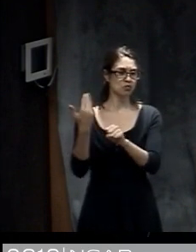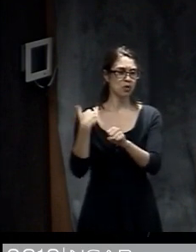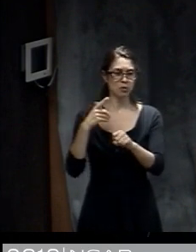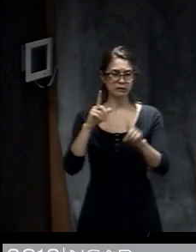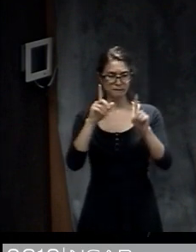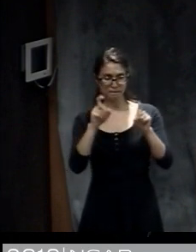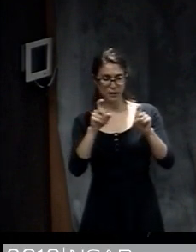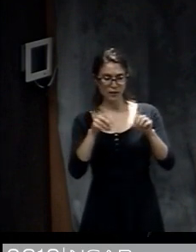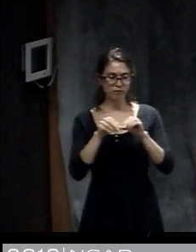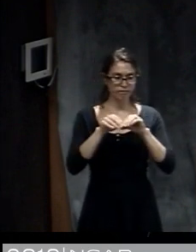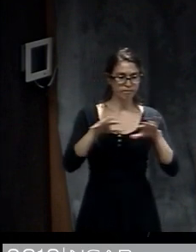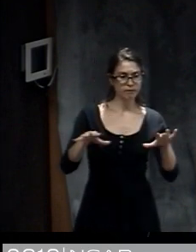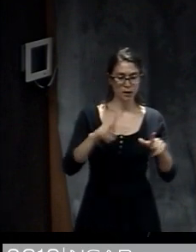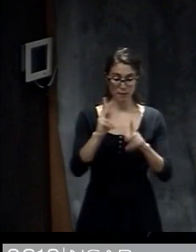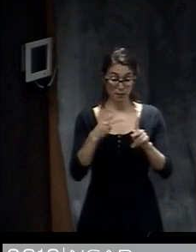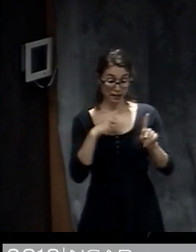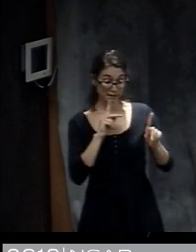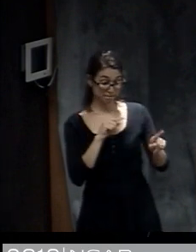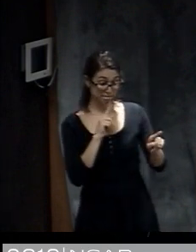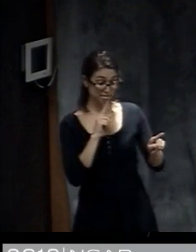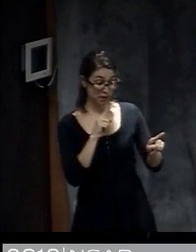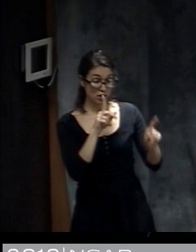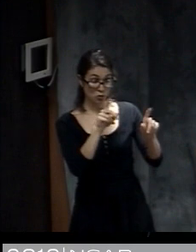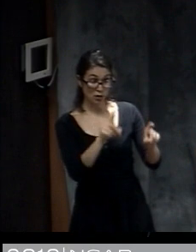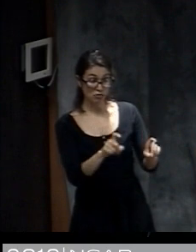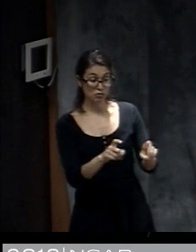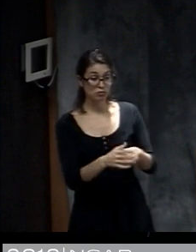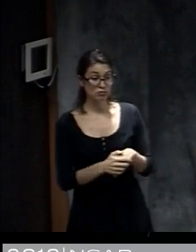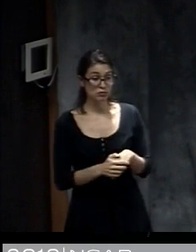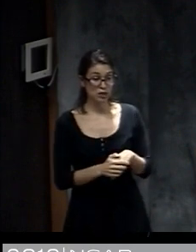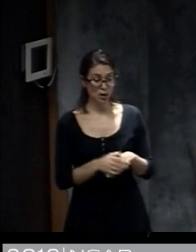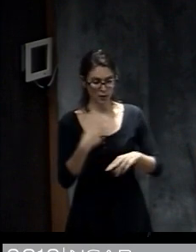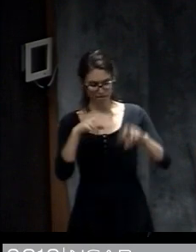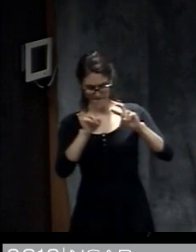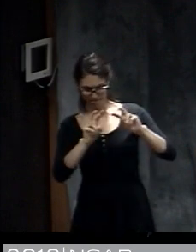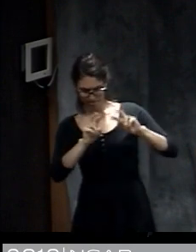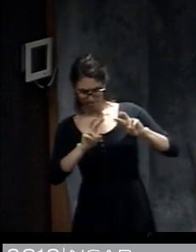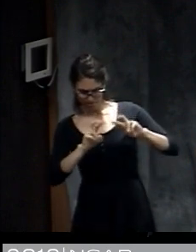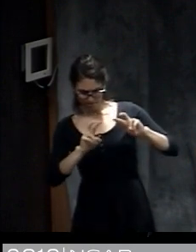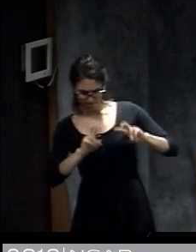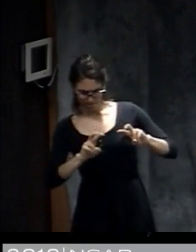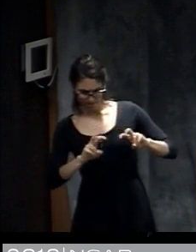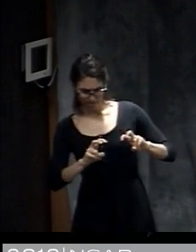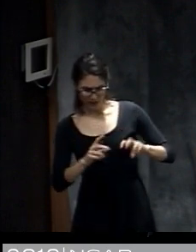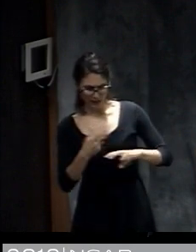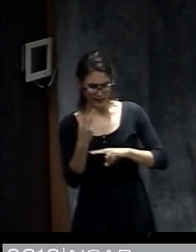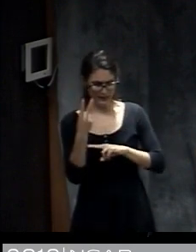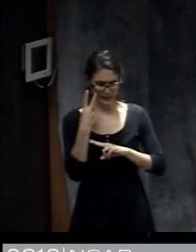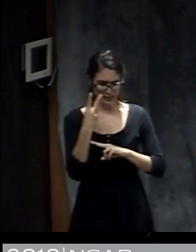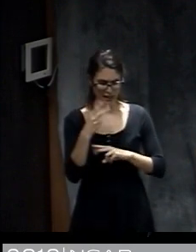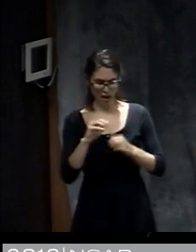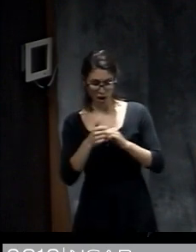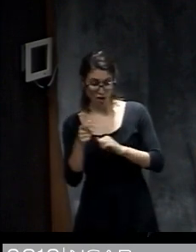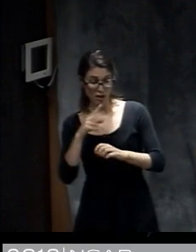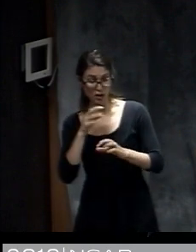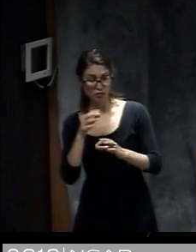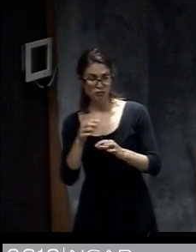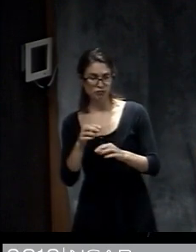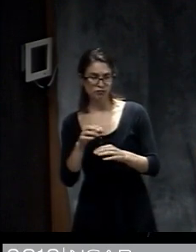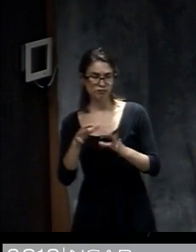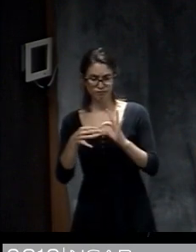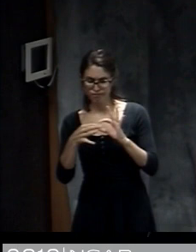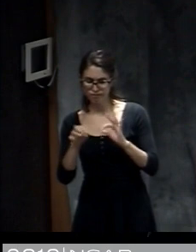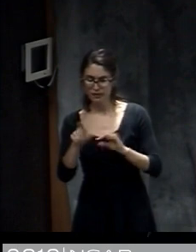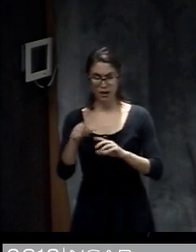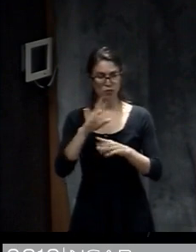people could answer a series of structured questions that we can then analyze to tease out things like how do they respond to different messages, why do they respond in the ways that they do,